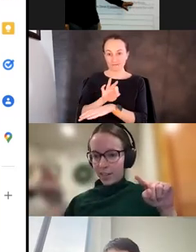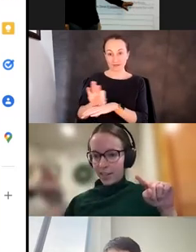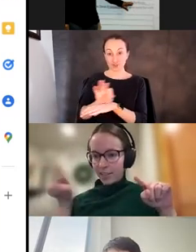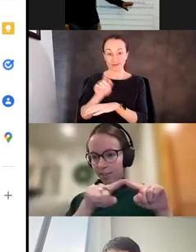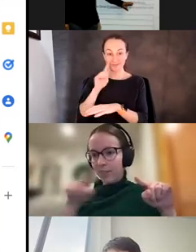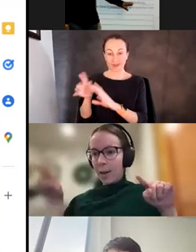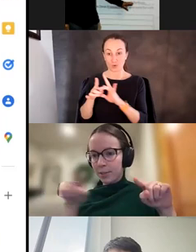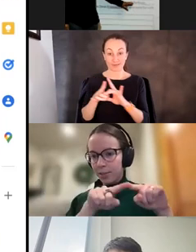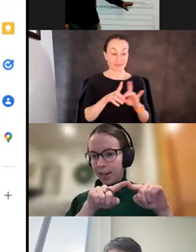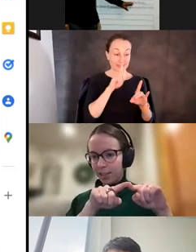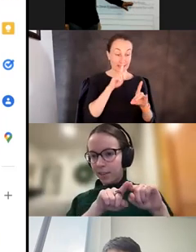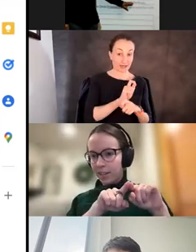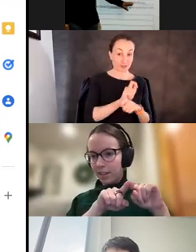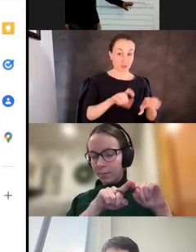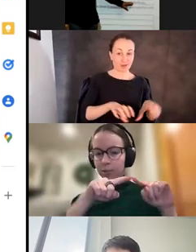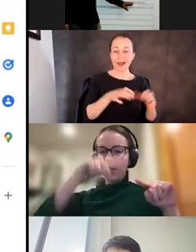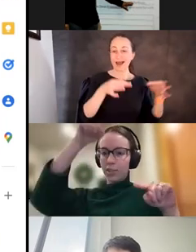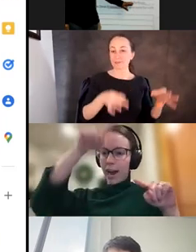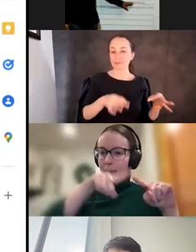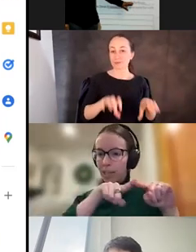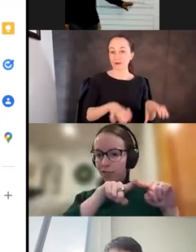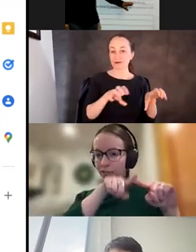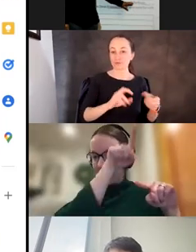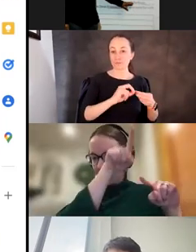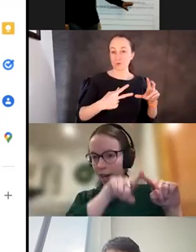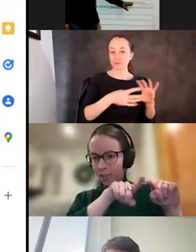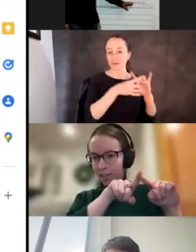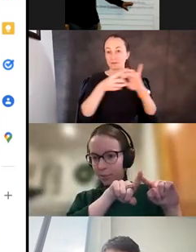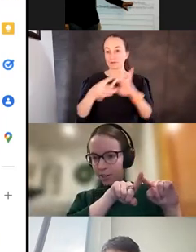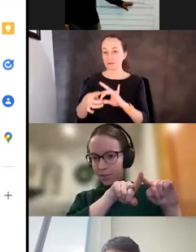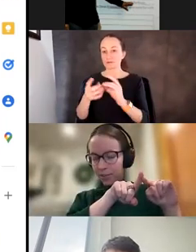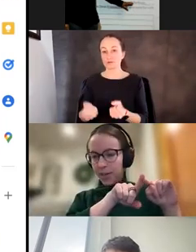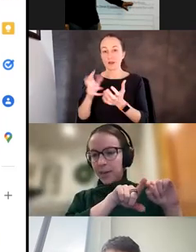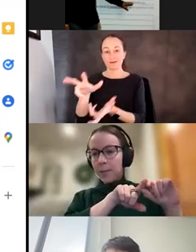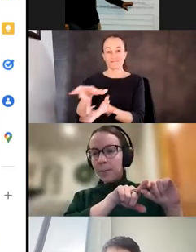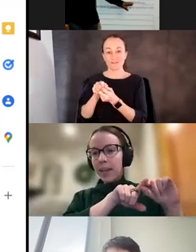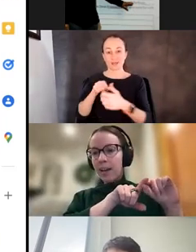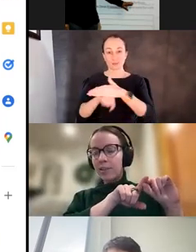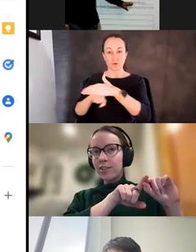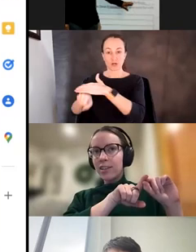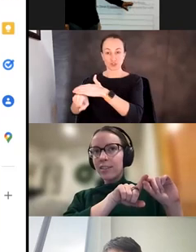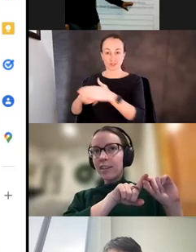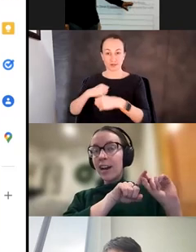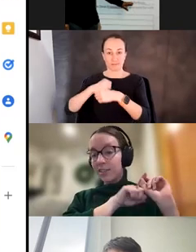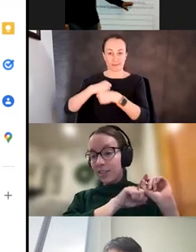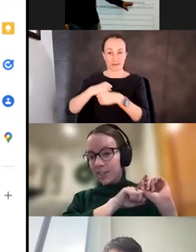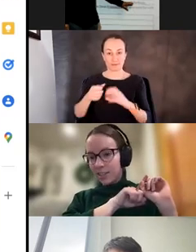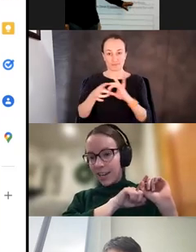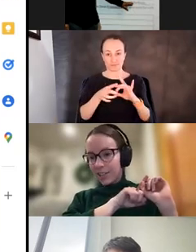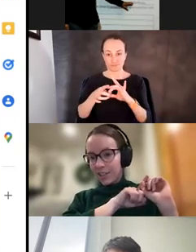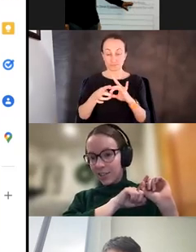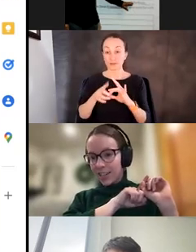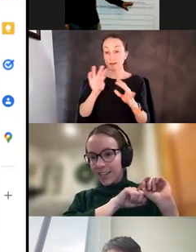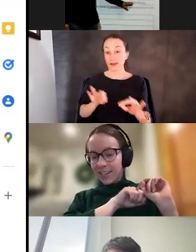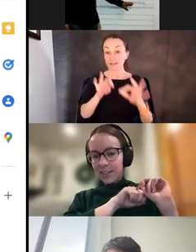activity, like sort of absolute activity of the protein to how many phage progeny are produced. And the ideal